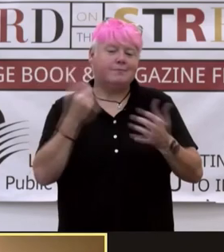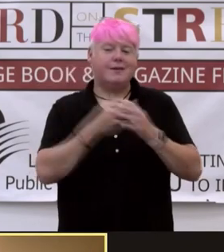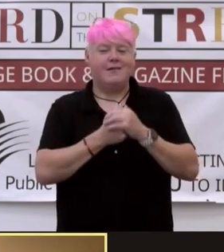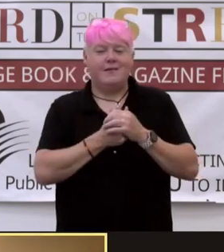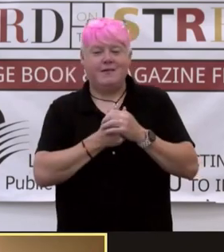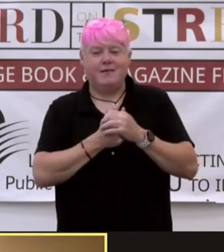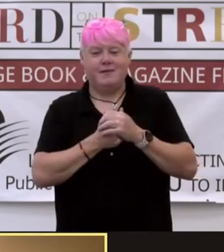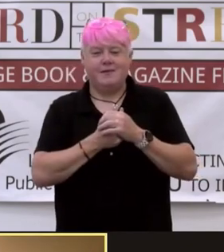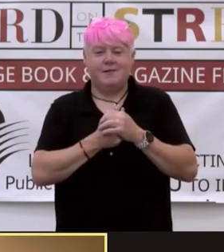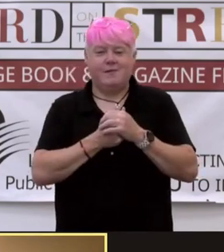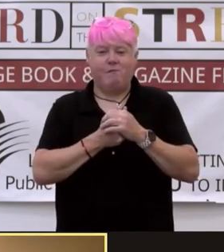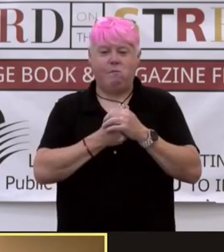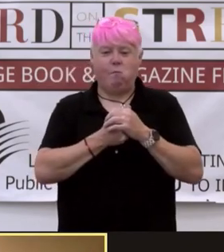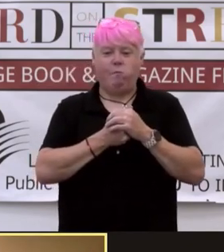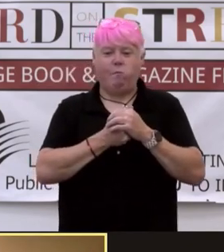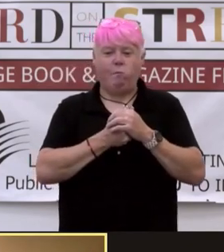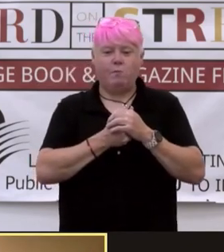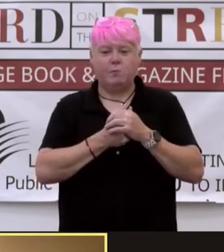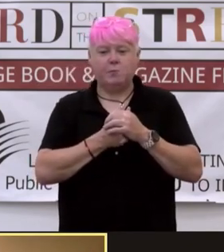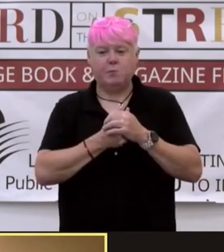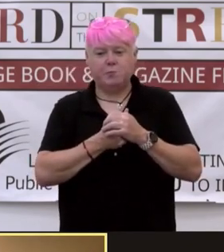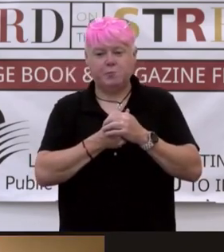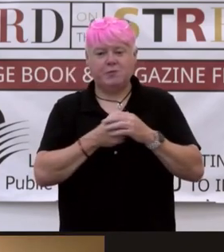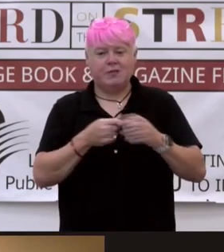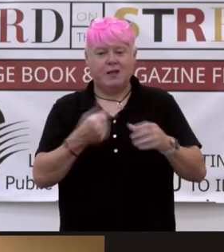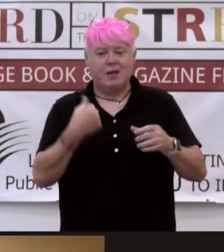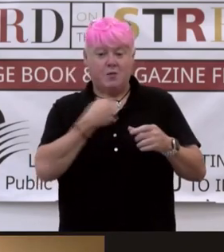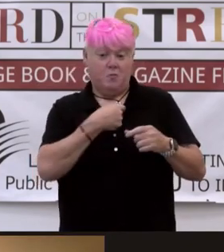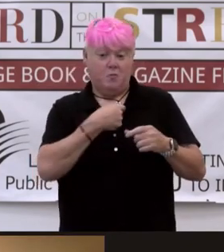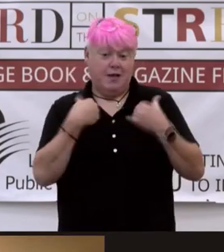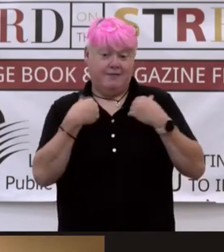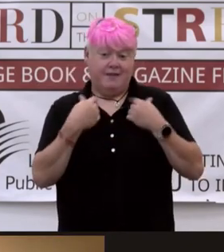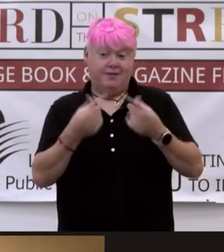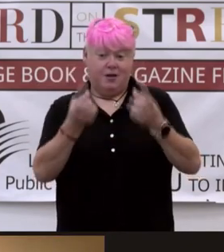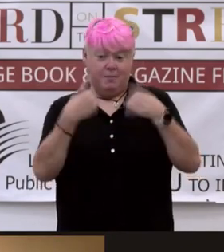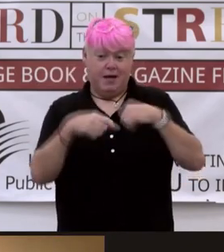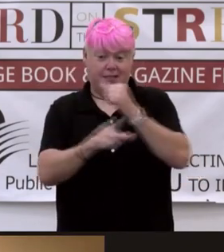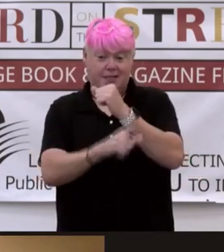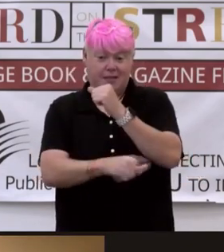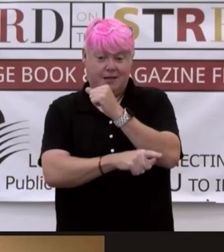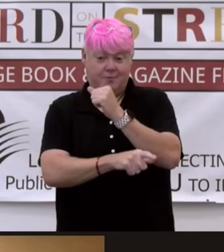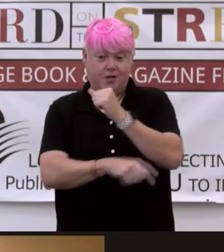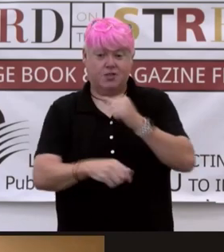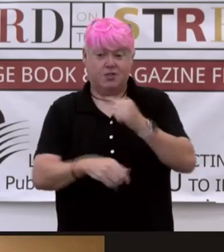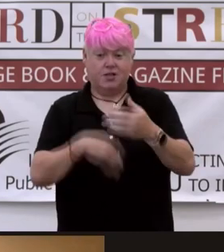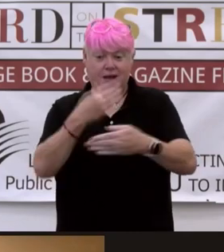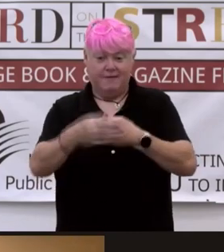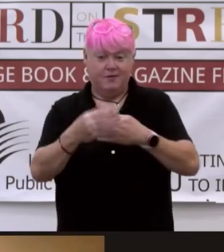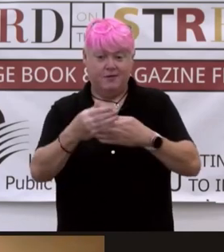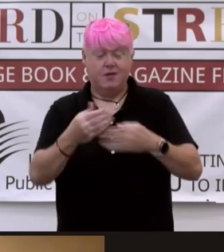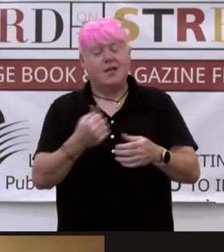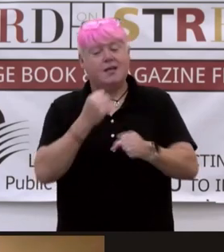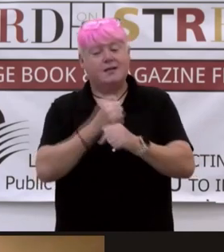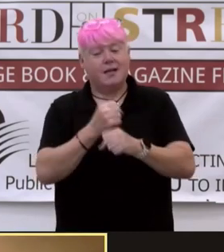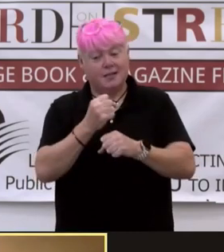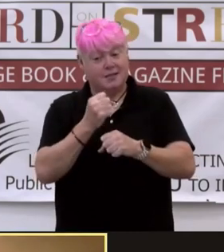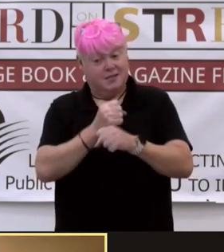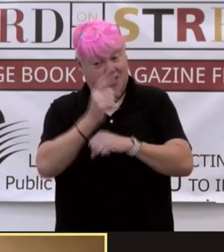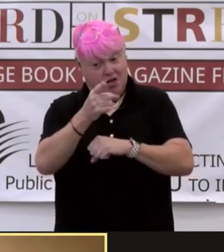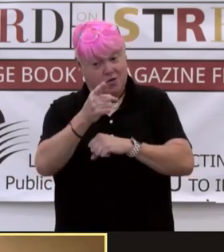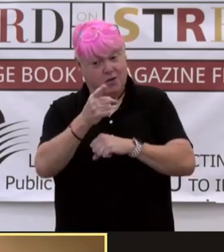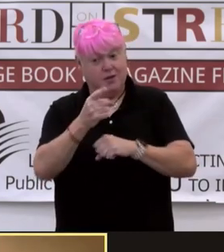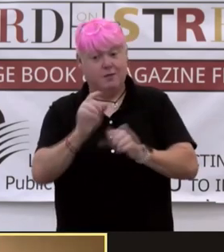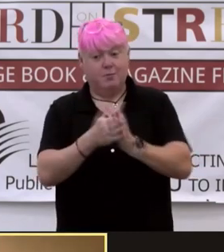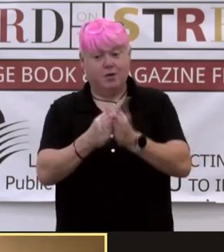Yeah. Yeah. But yes, we'll have to have you come back to Lethbridge some other time. Maybe after the next one comes out. That would be awesome. Thank you for